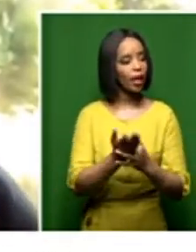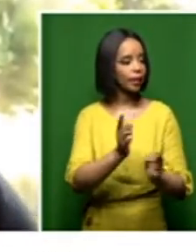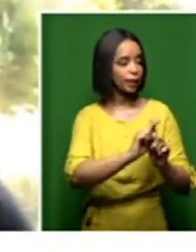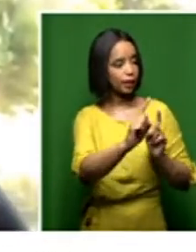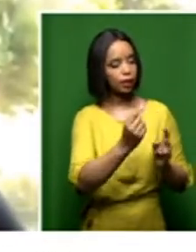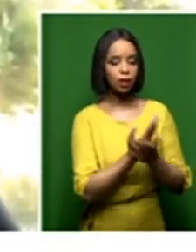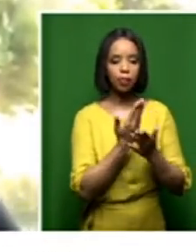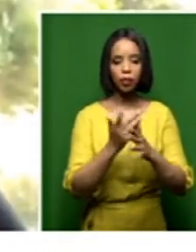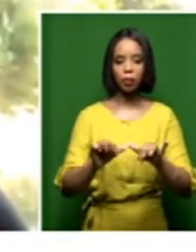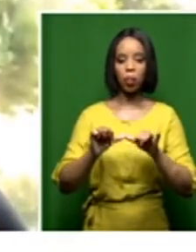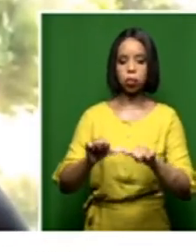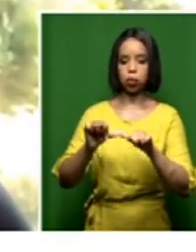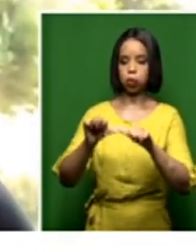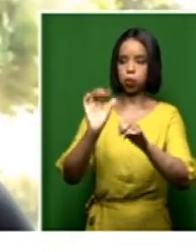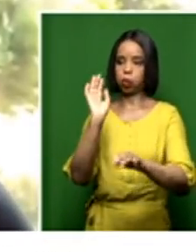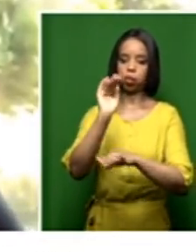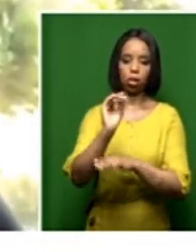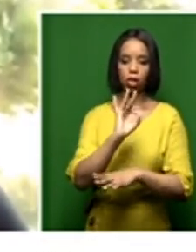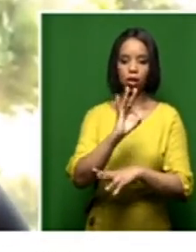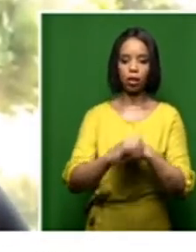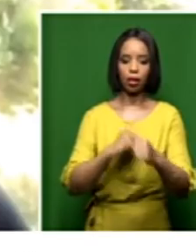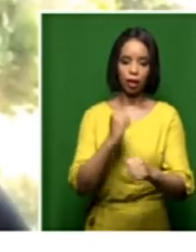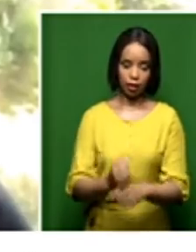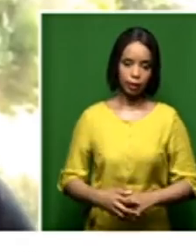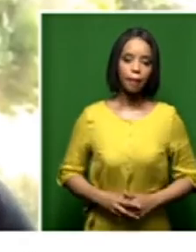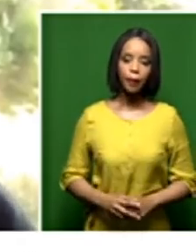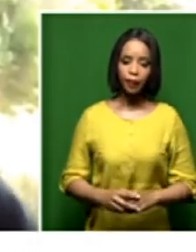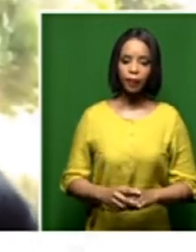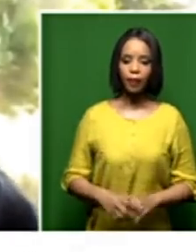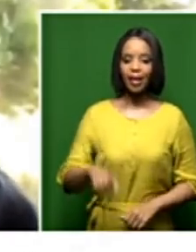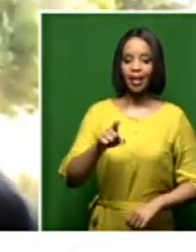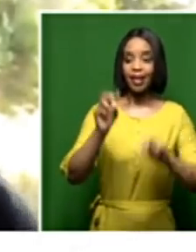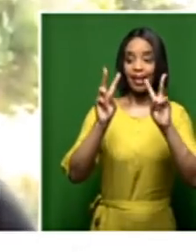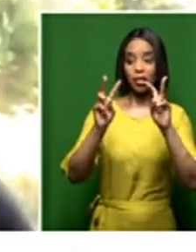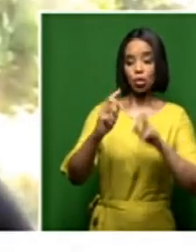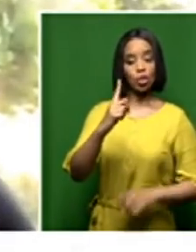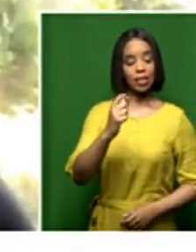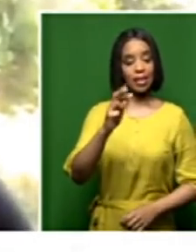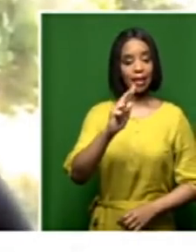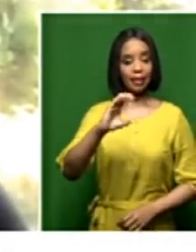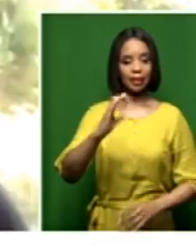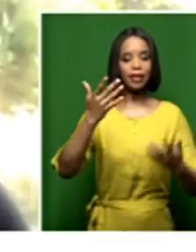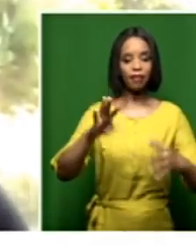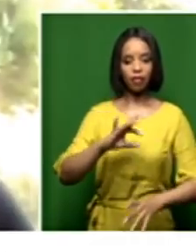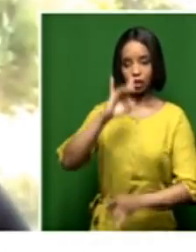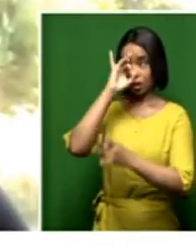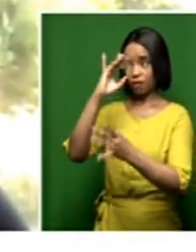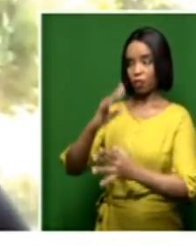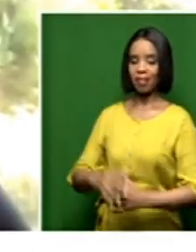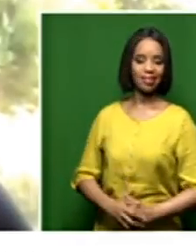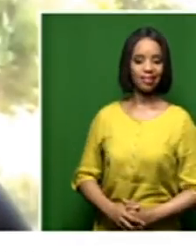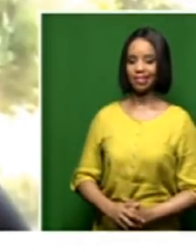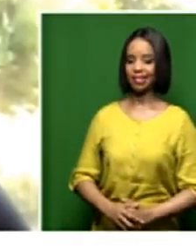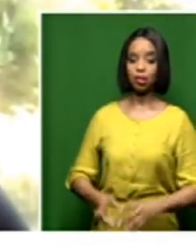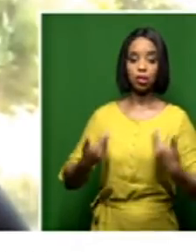On this issue of the TRC, we expressed our disappointment. We think that is an indictment